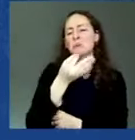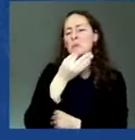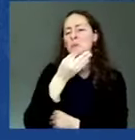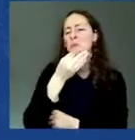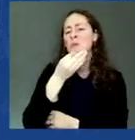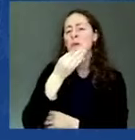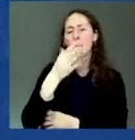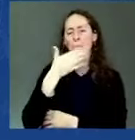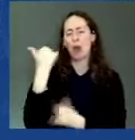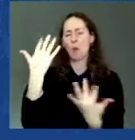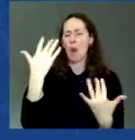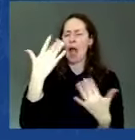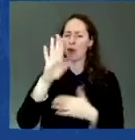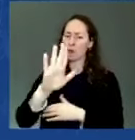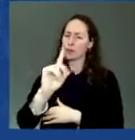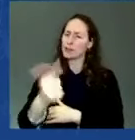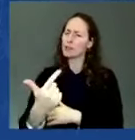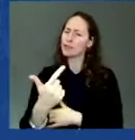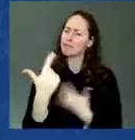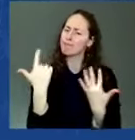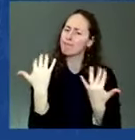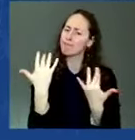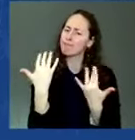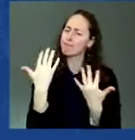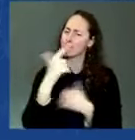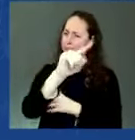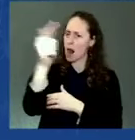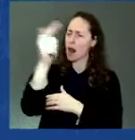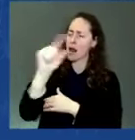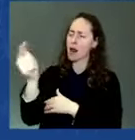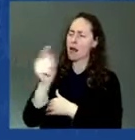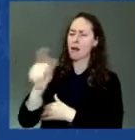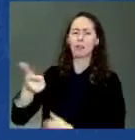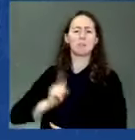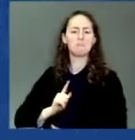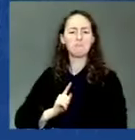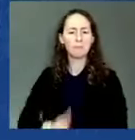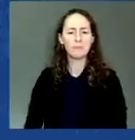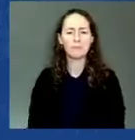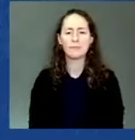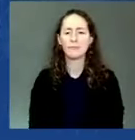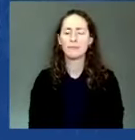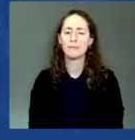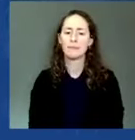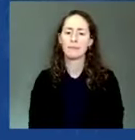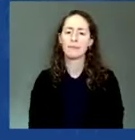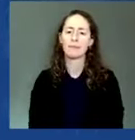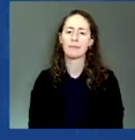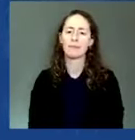Wait your, you know, in line. Wait your turn and to get there. Thank you, sir.